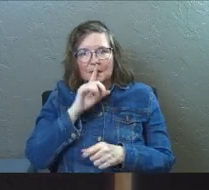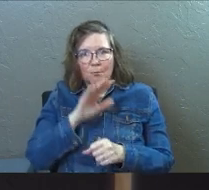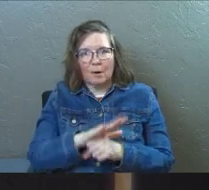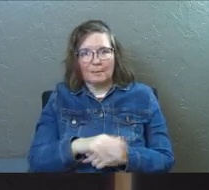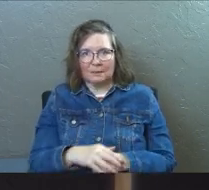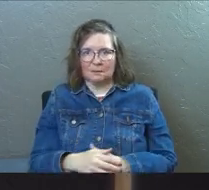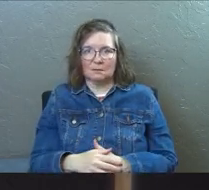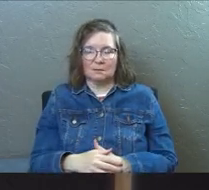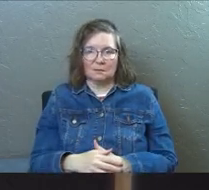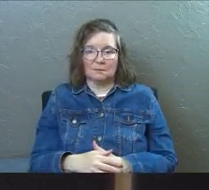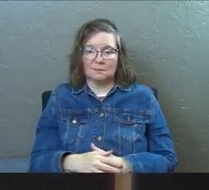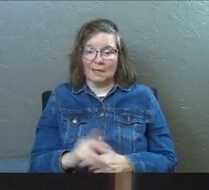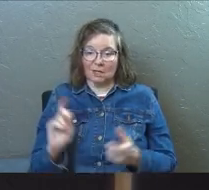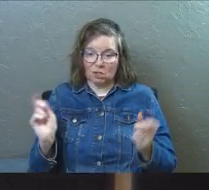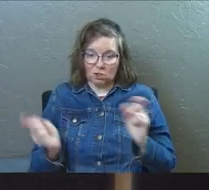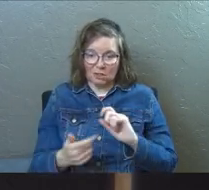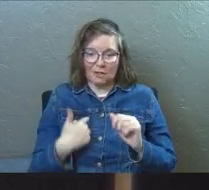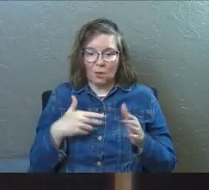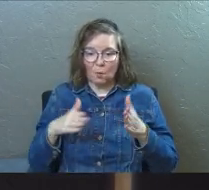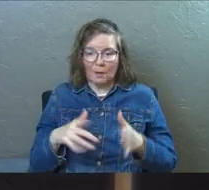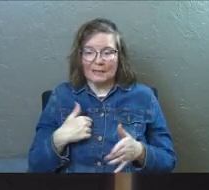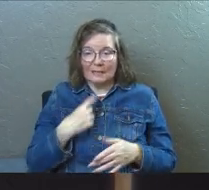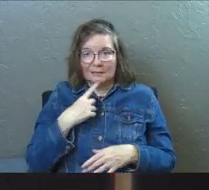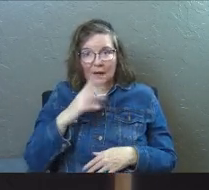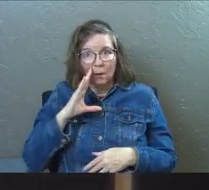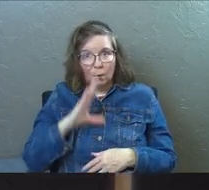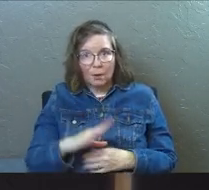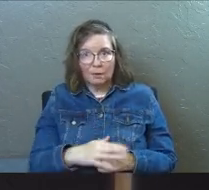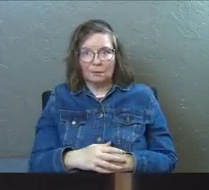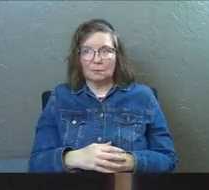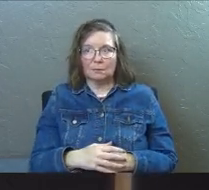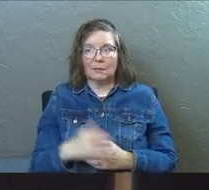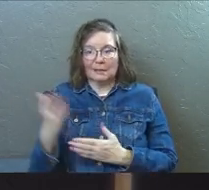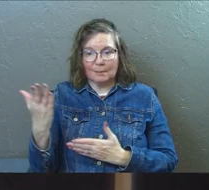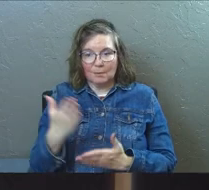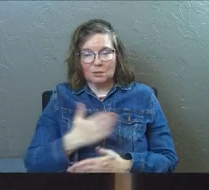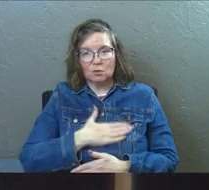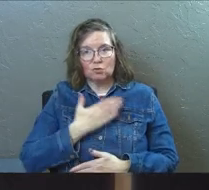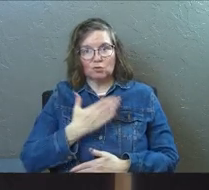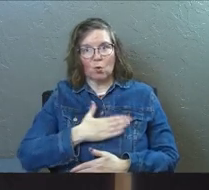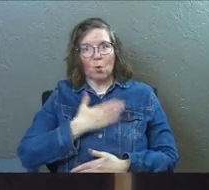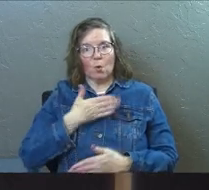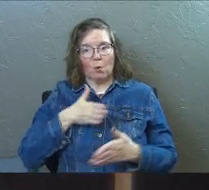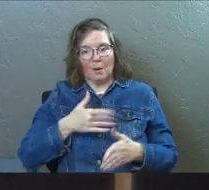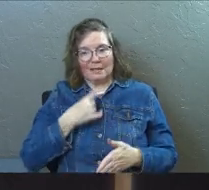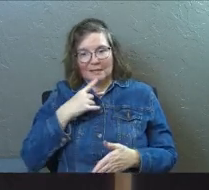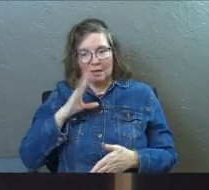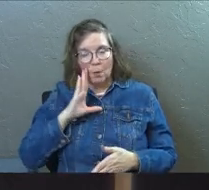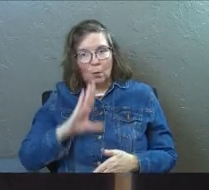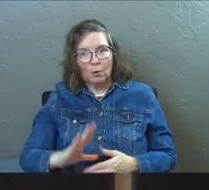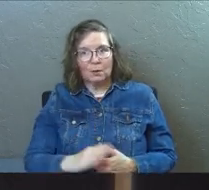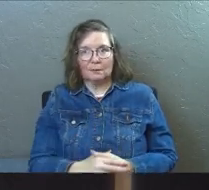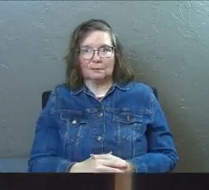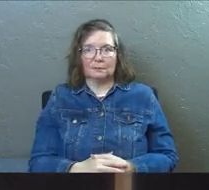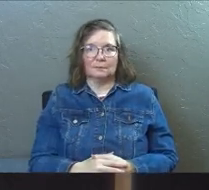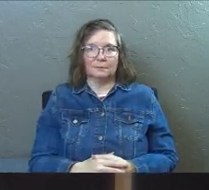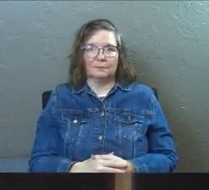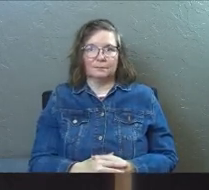promises and he changes us the way that he said he would. He brings us joy the way that he said he would.